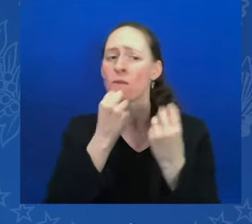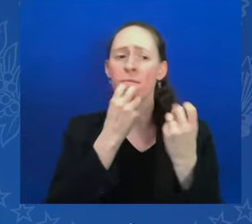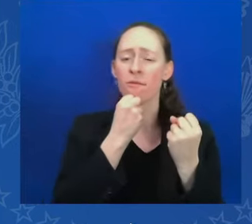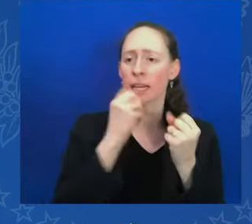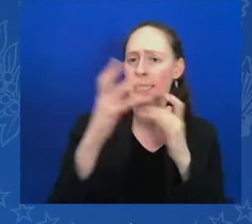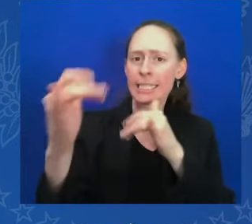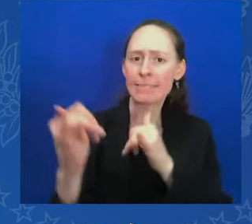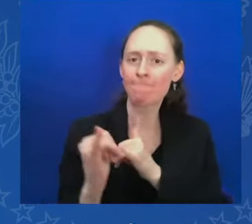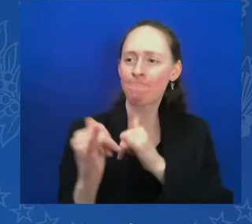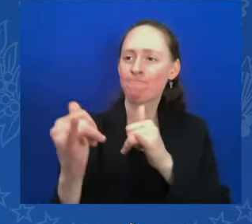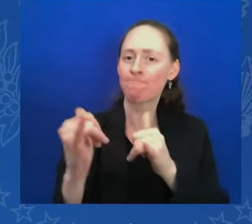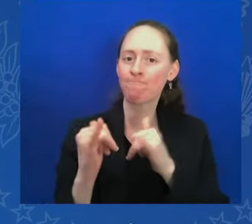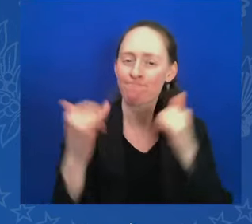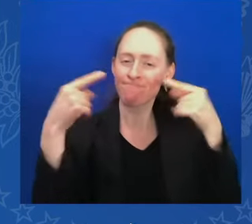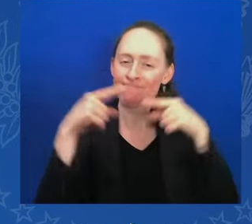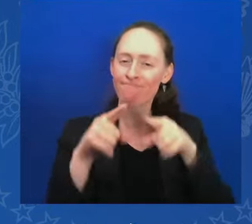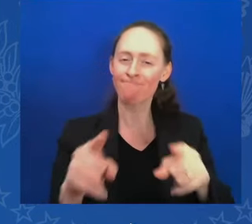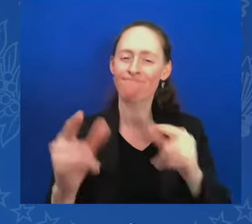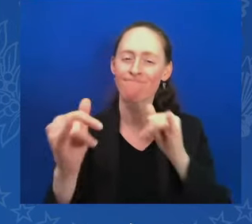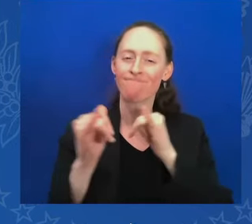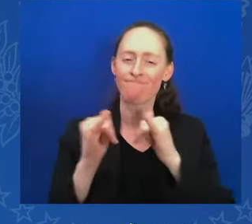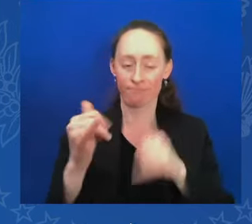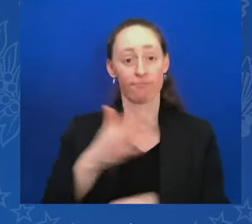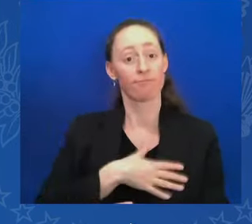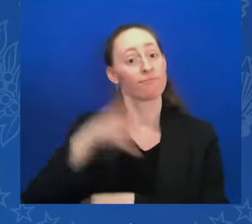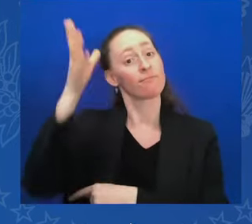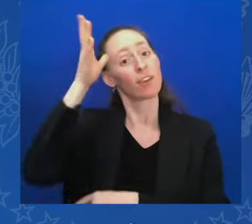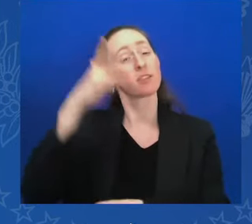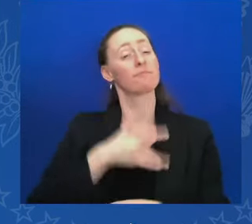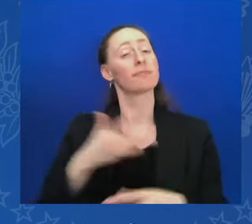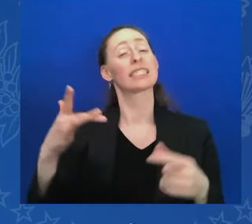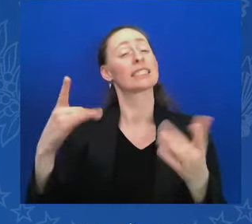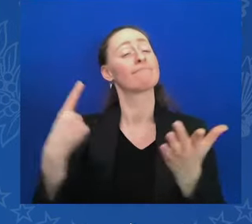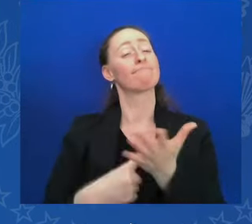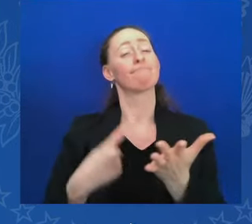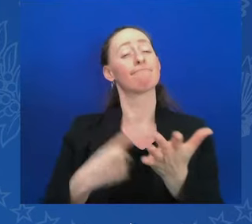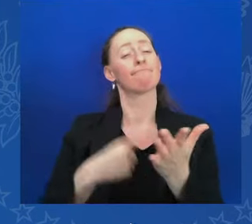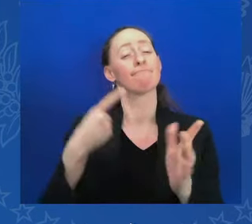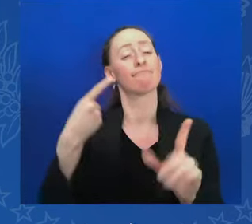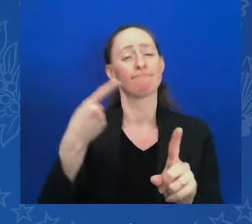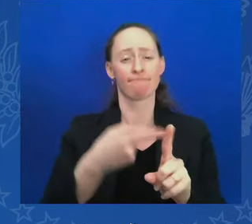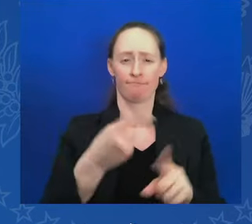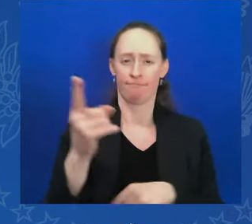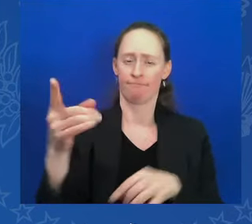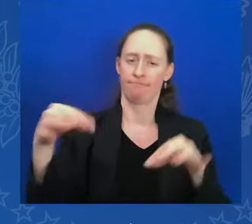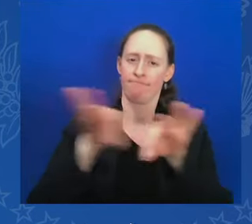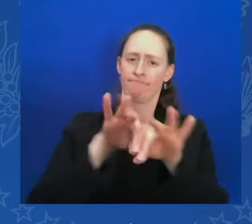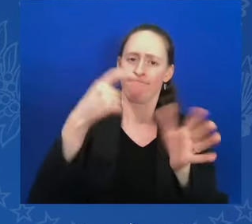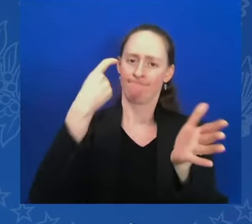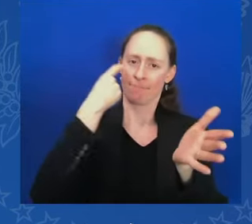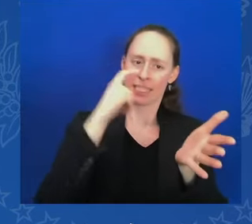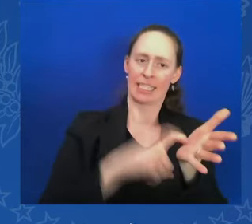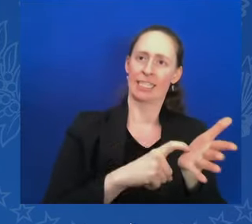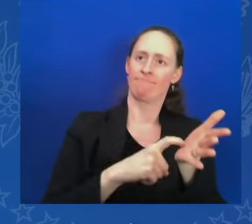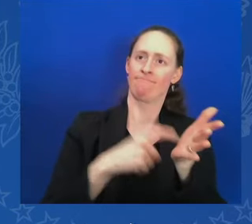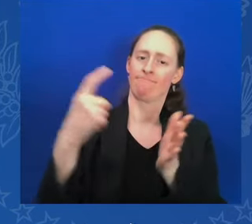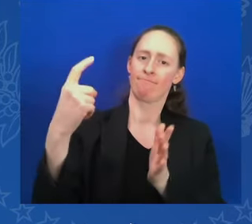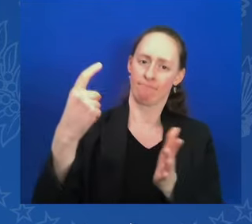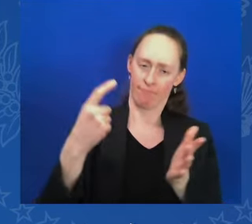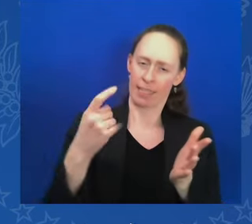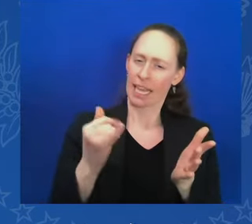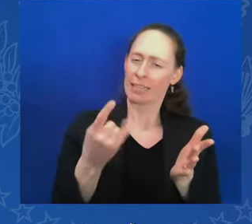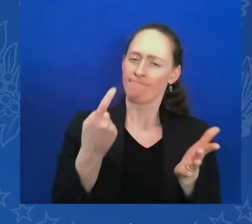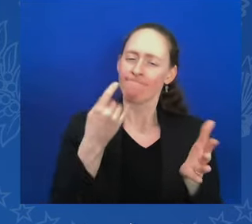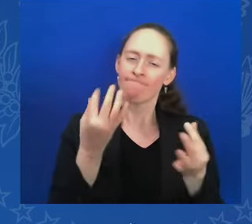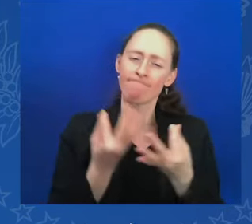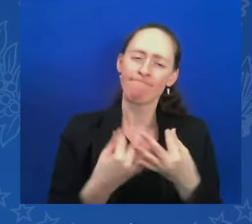paycheck. It's about your dignity. It's about respect. It's about being able to look your kid in the eye and say, honey, it's going to be okay. Like